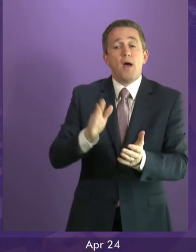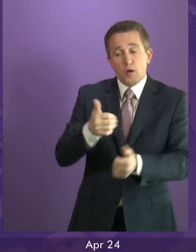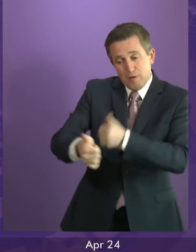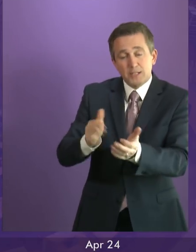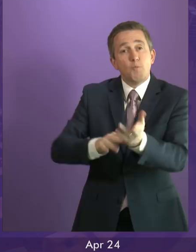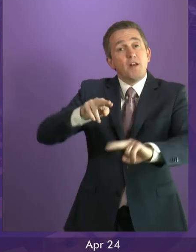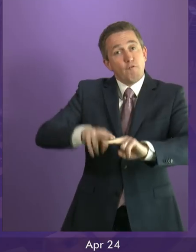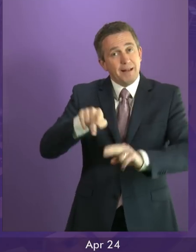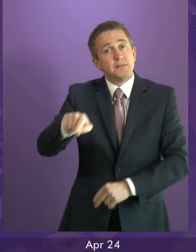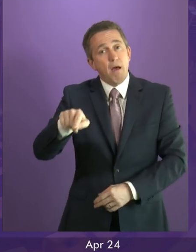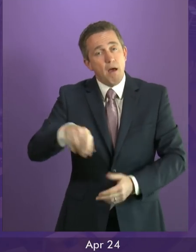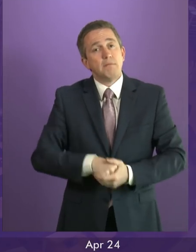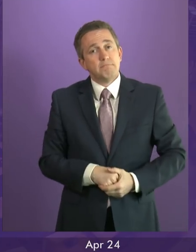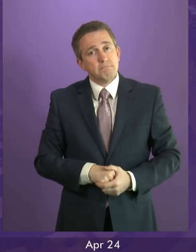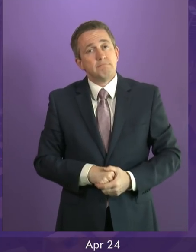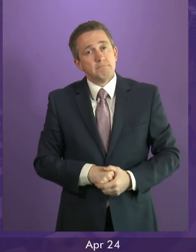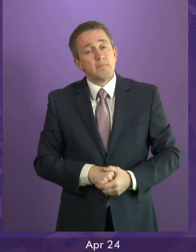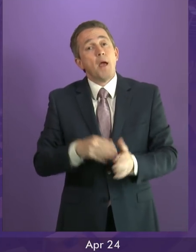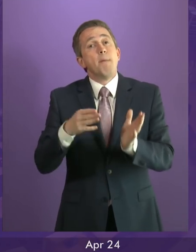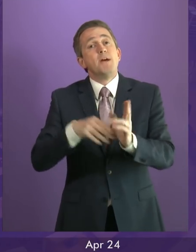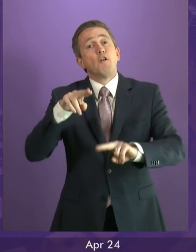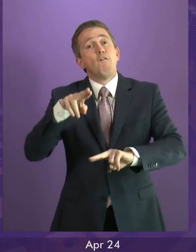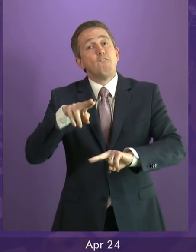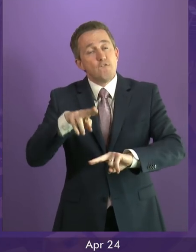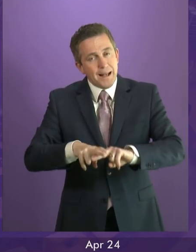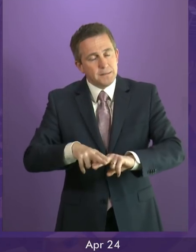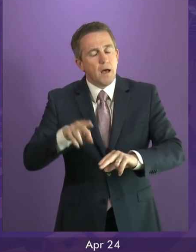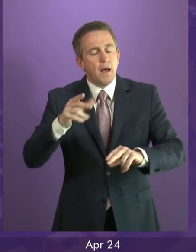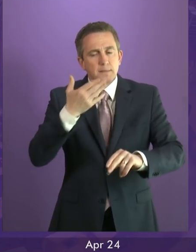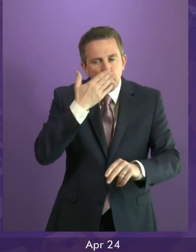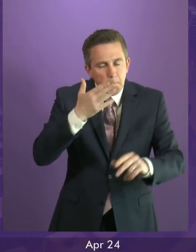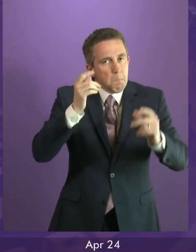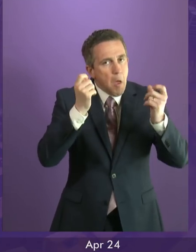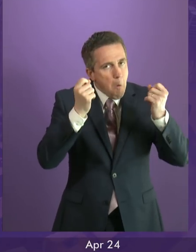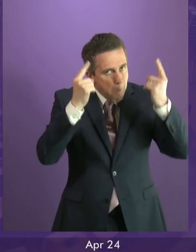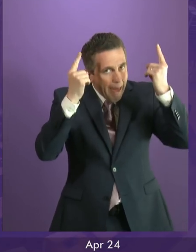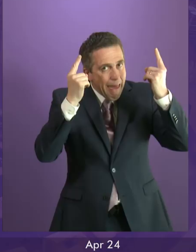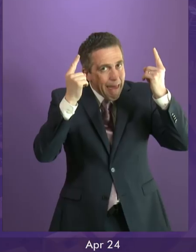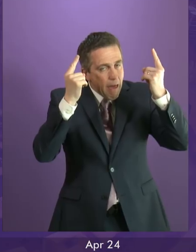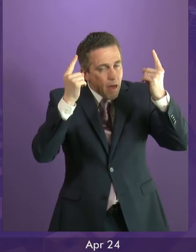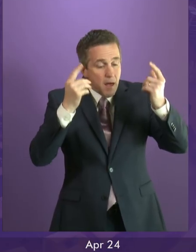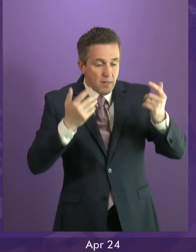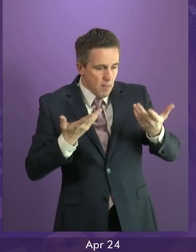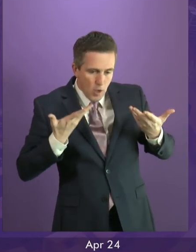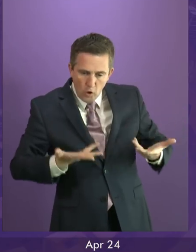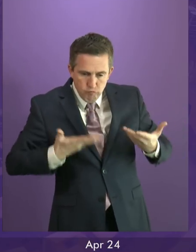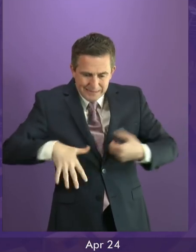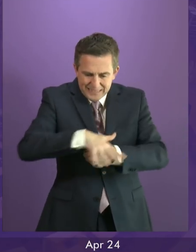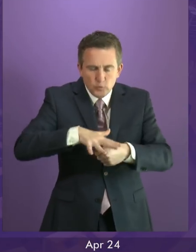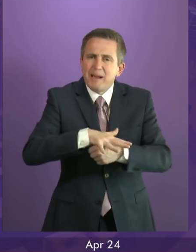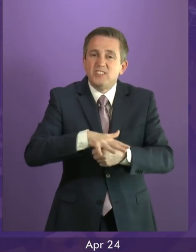because Myrtle Fraser, Myrtle Fraser accepts that things as they are, are not